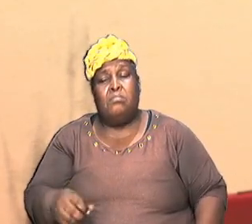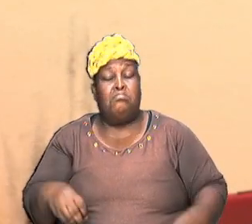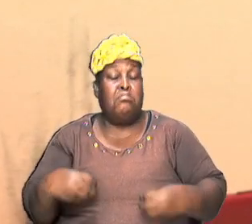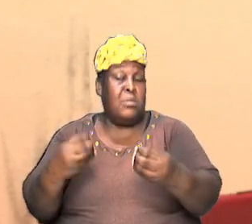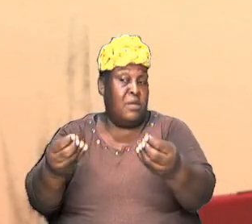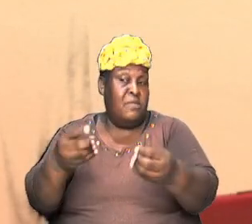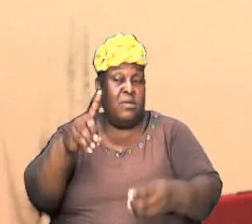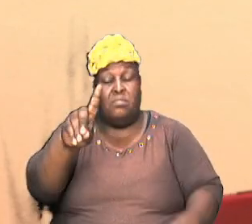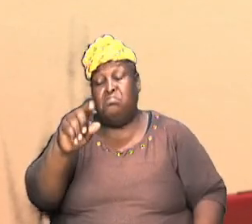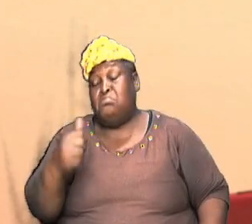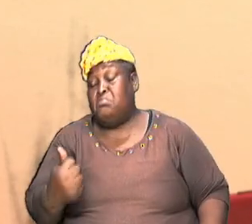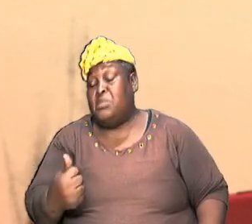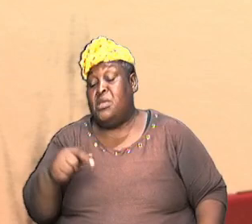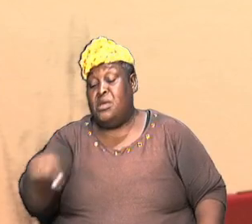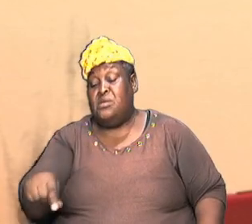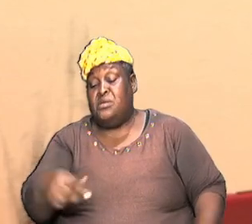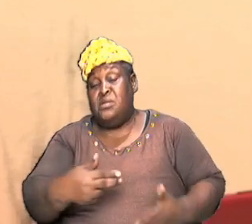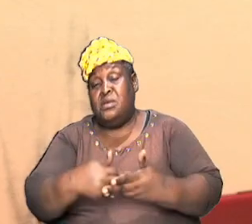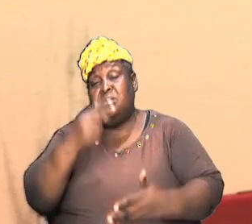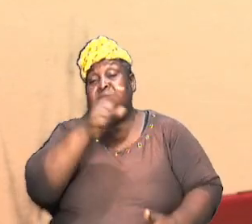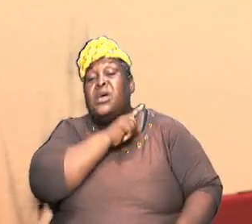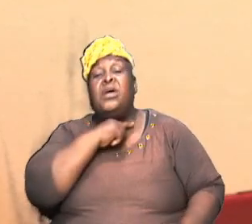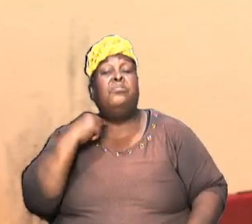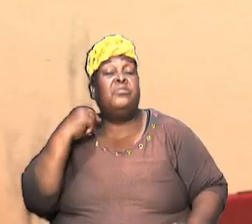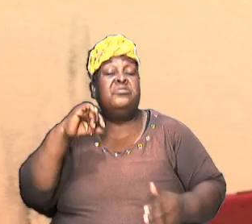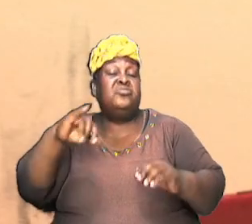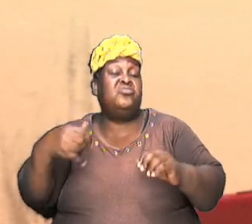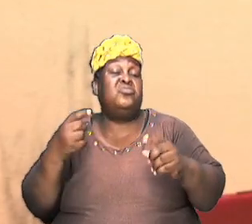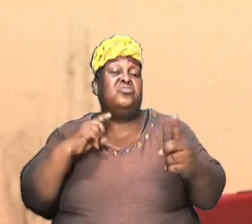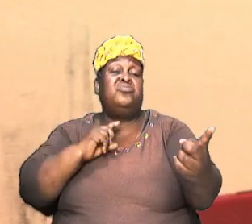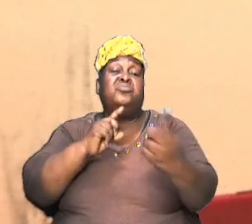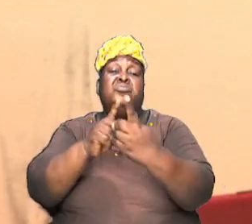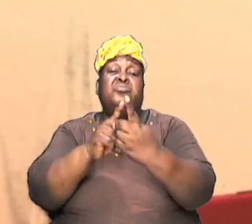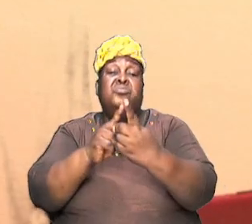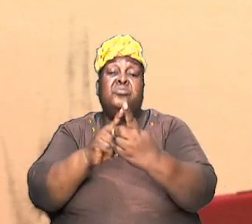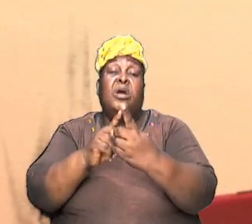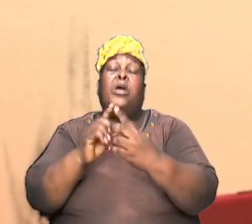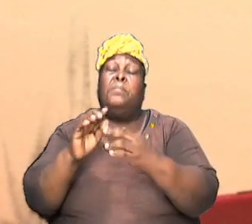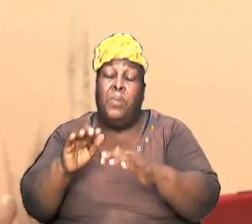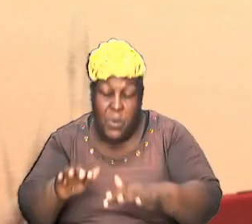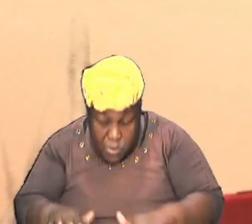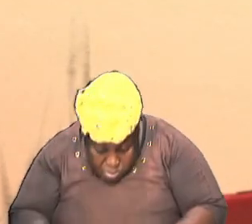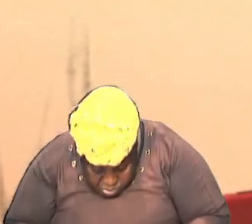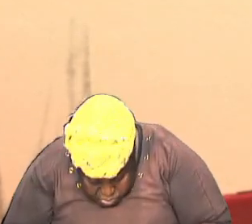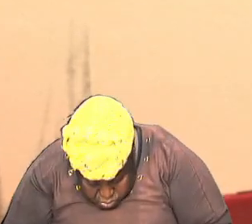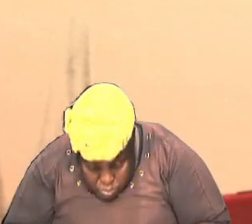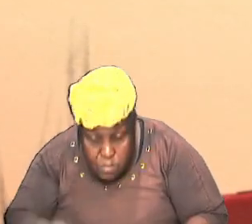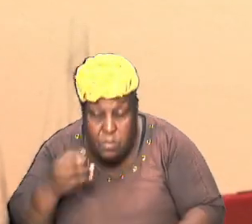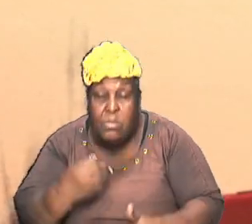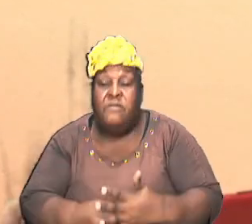this high priest whom he just met and who he bowed before